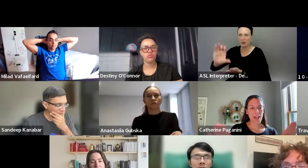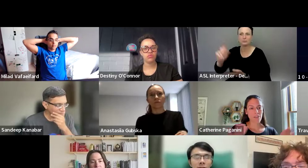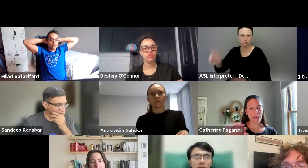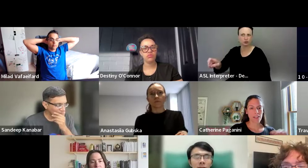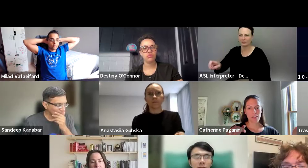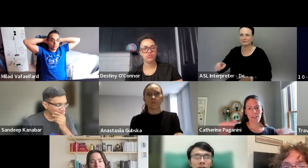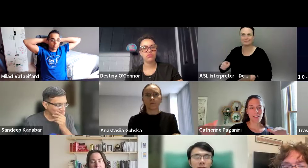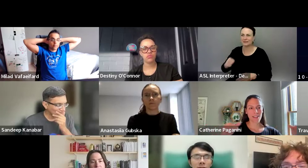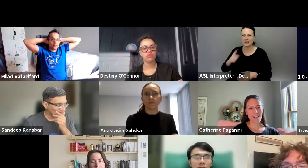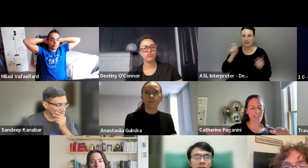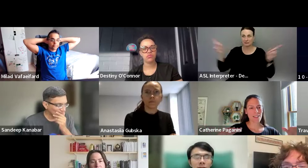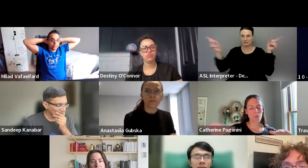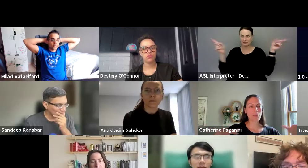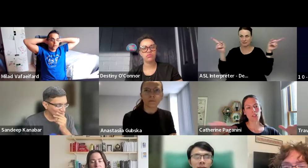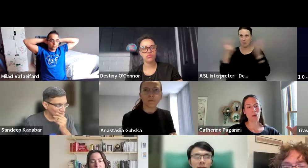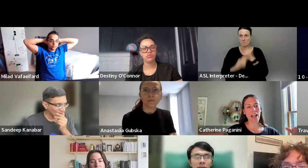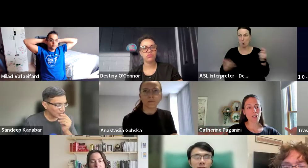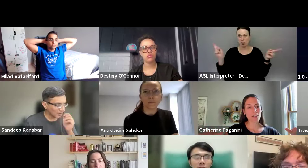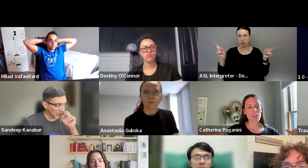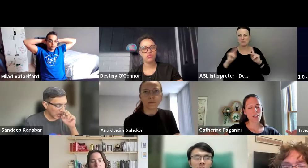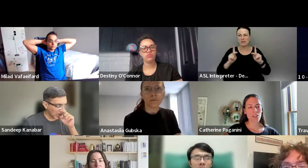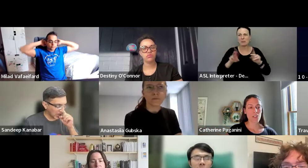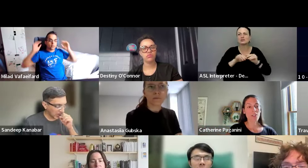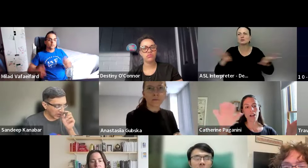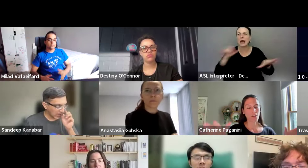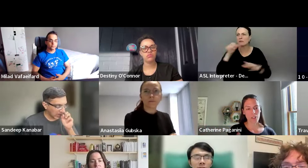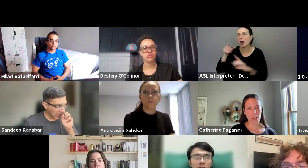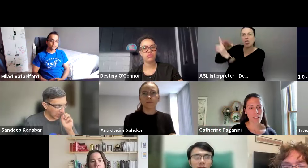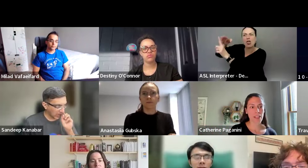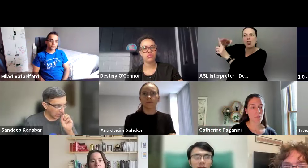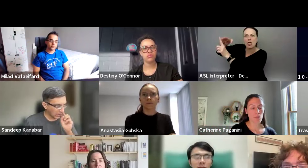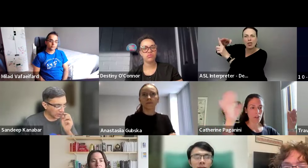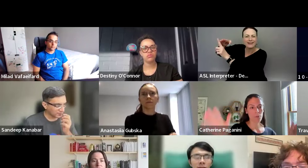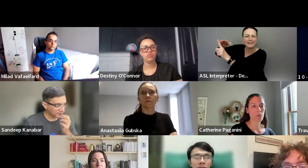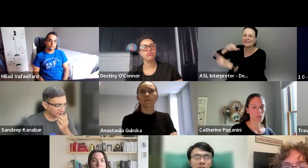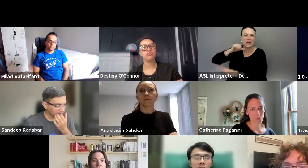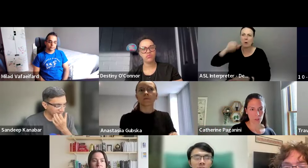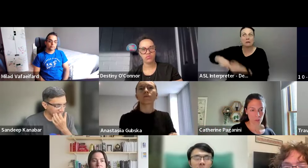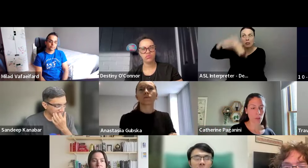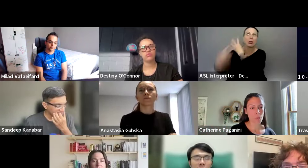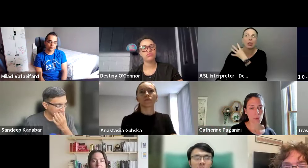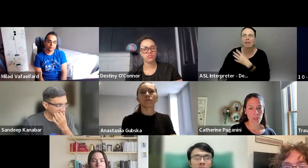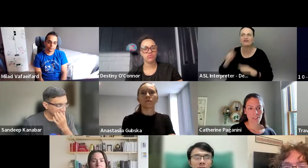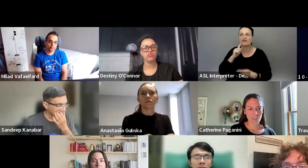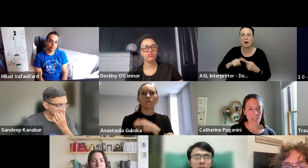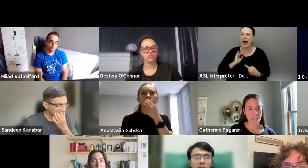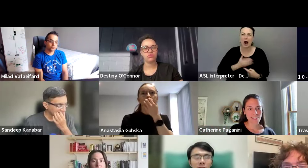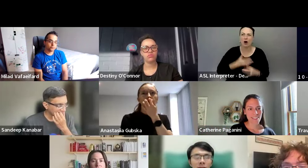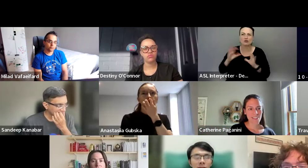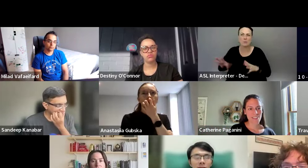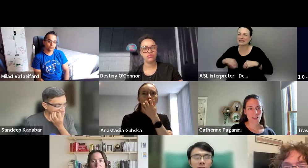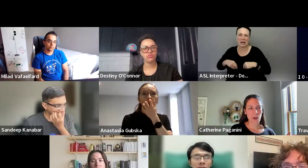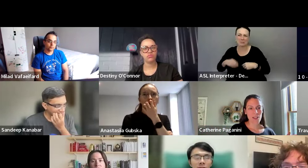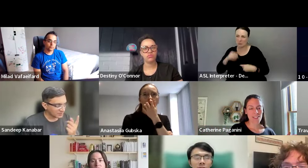that way we have like a little people spread out because they're not going to have like a ton of people from our group. Right.